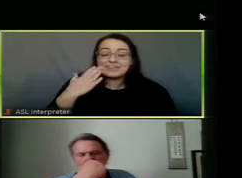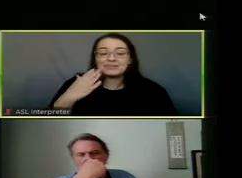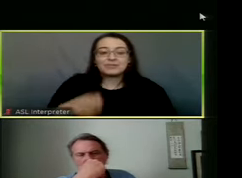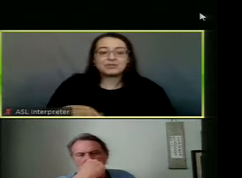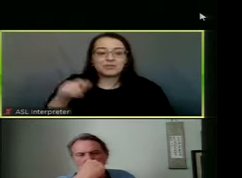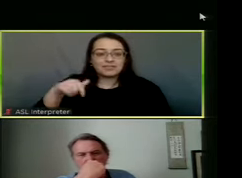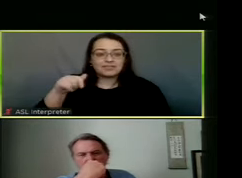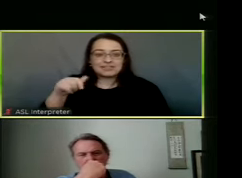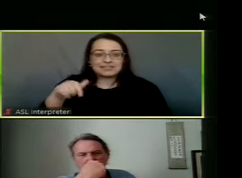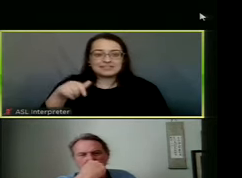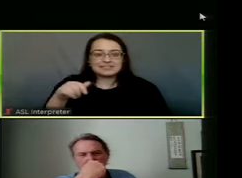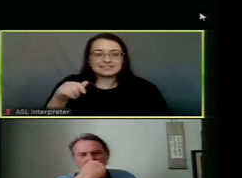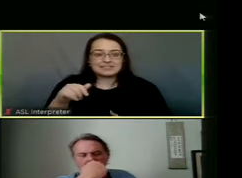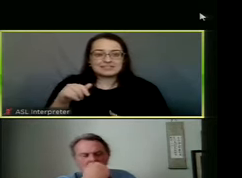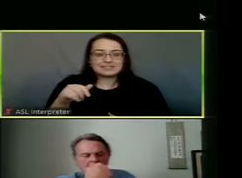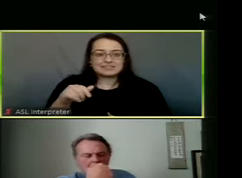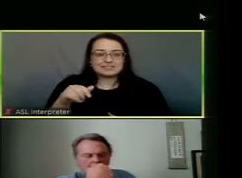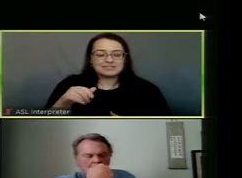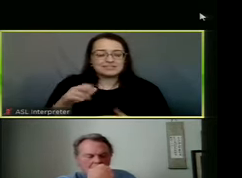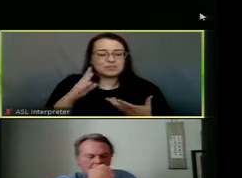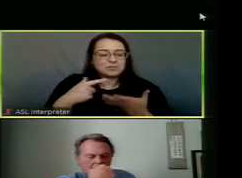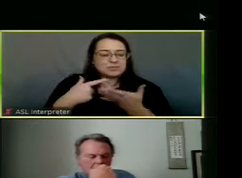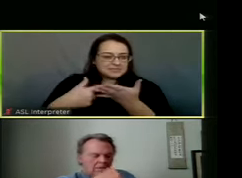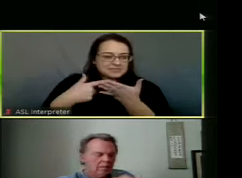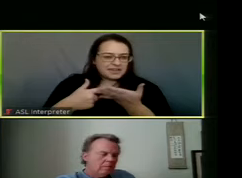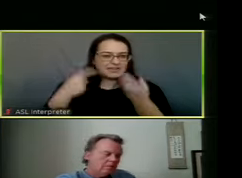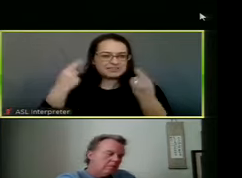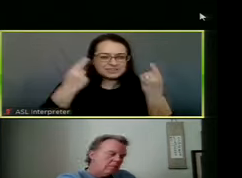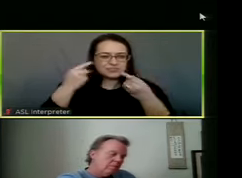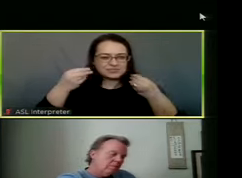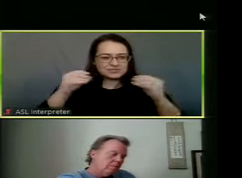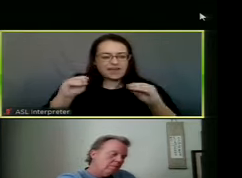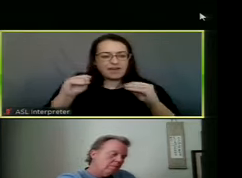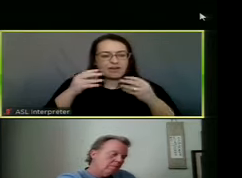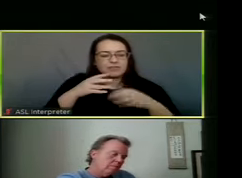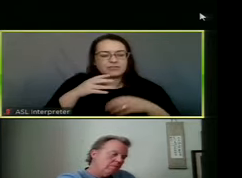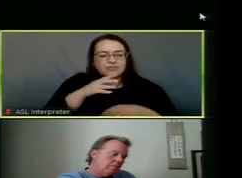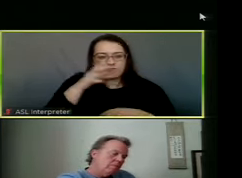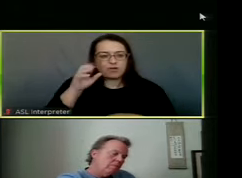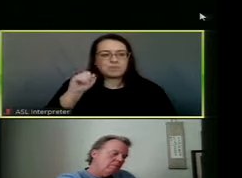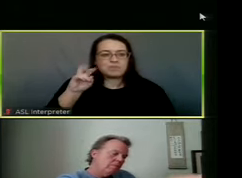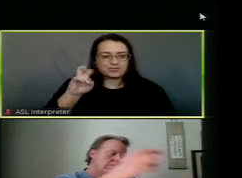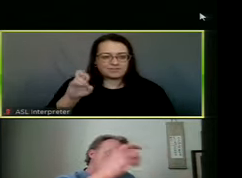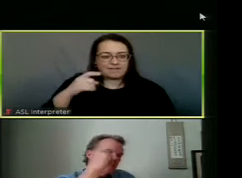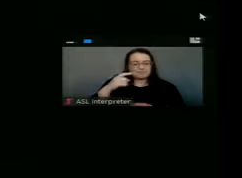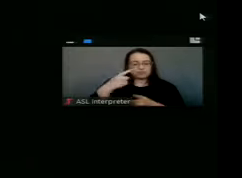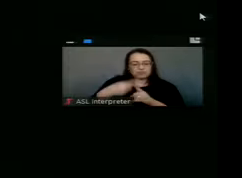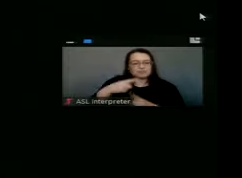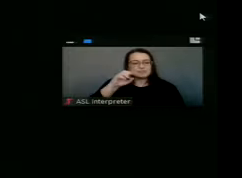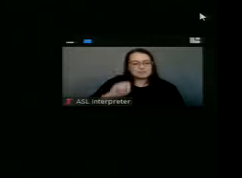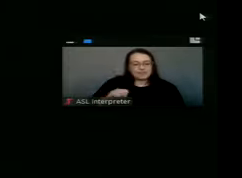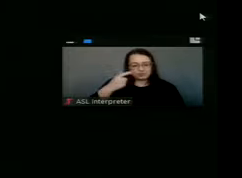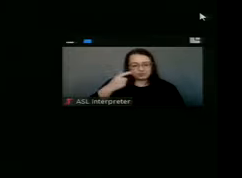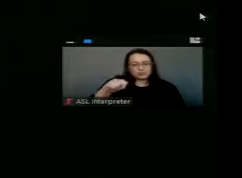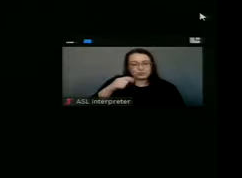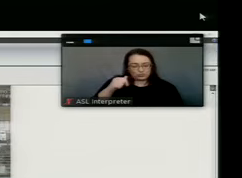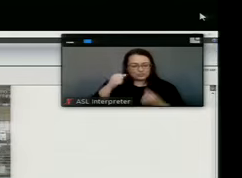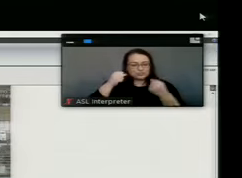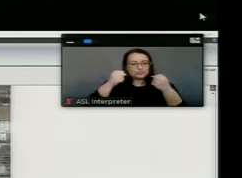This agenda item would be to discuss and consider the sale of real estate located at Farmers Avenue and South Georgia Street